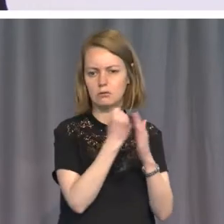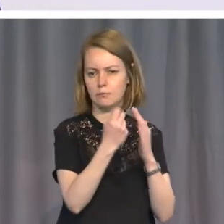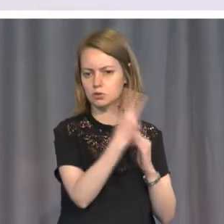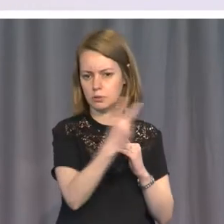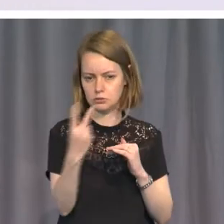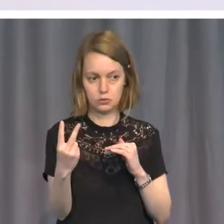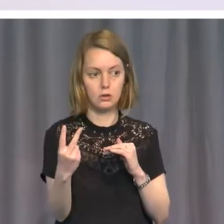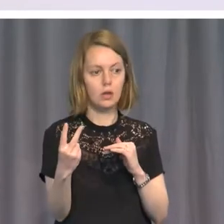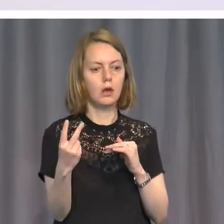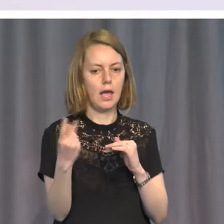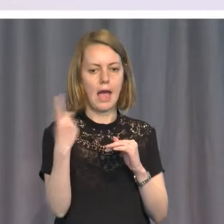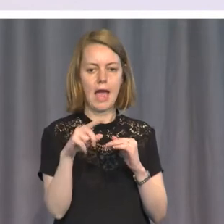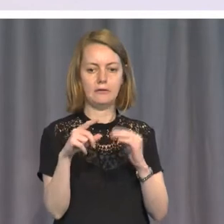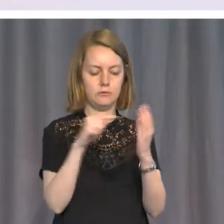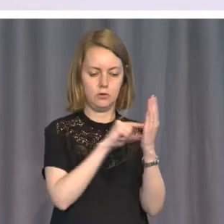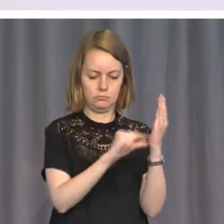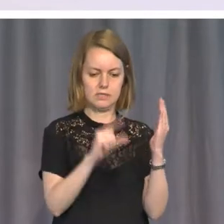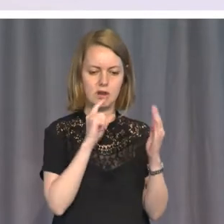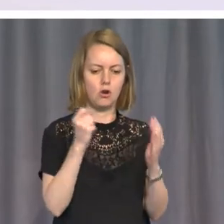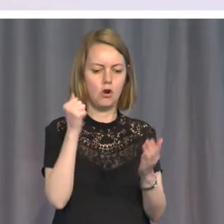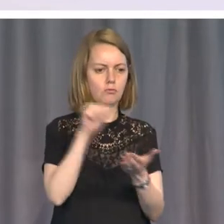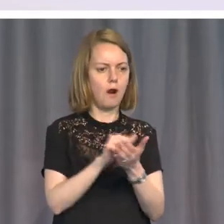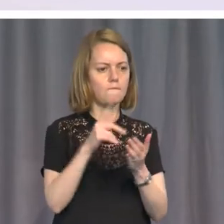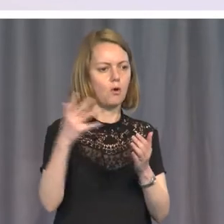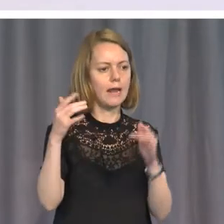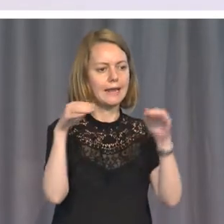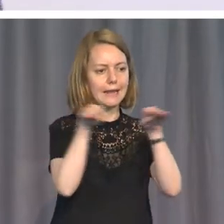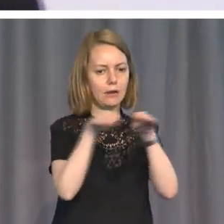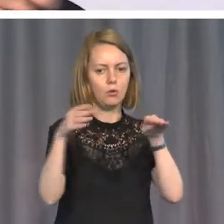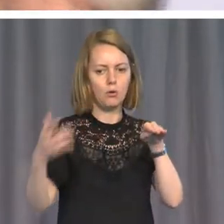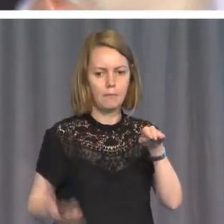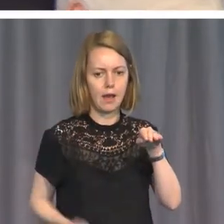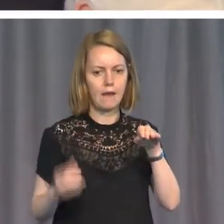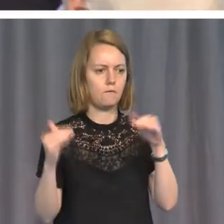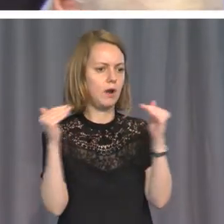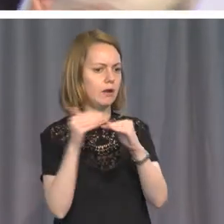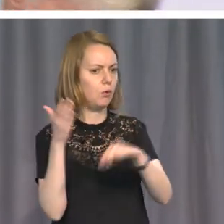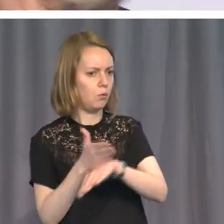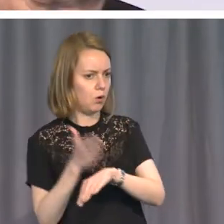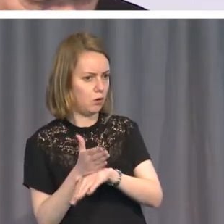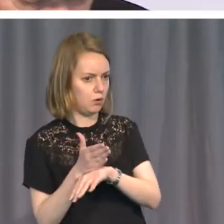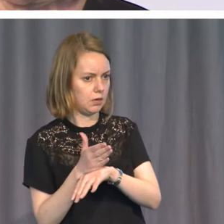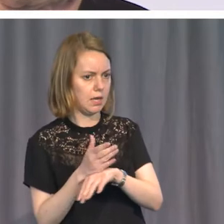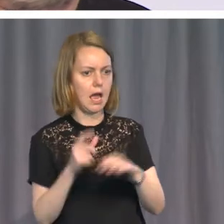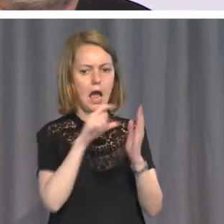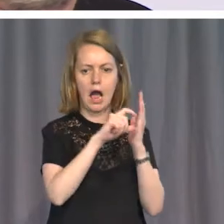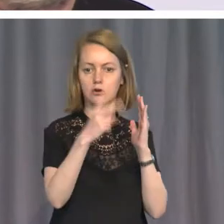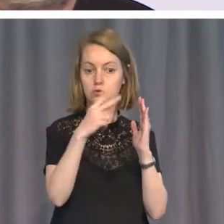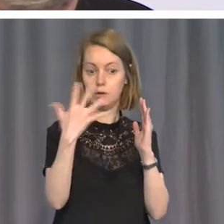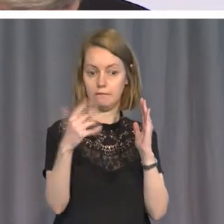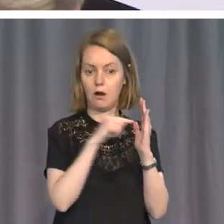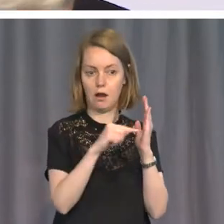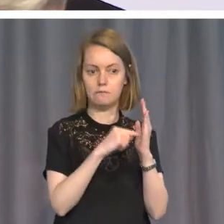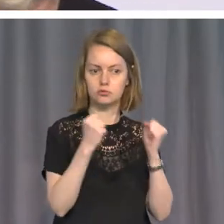the right to equal pay for equal work. And Article 25 was very much